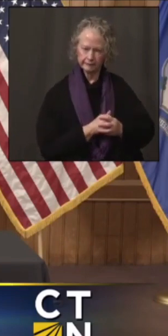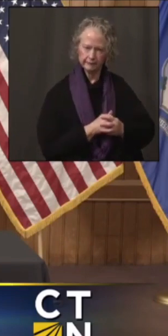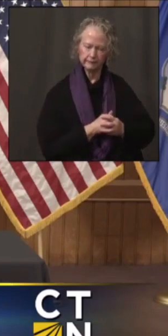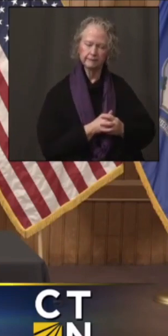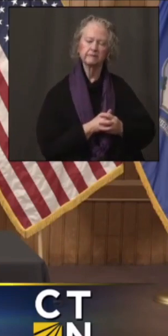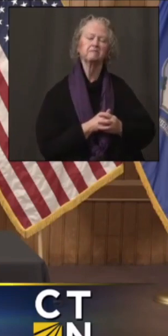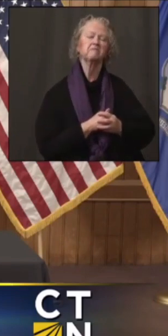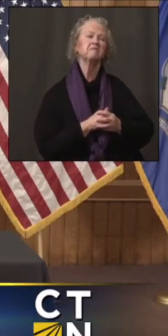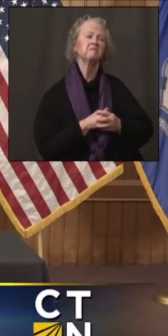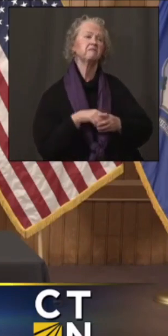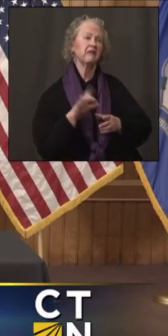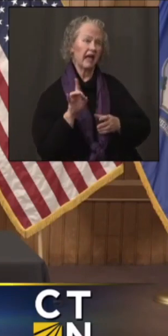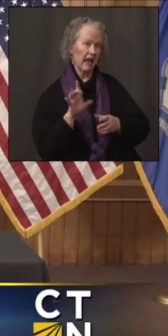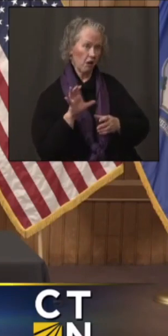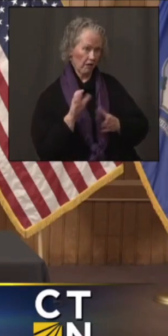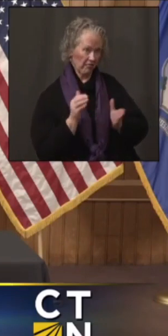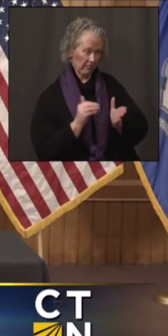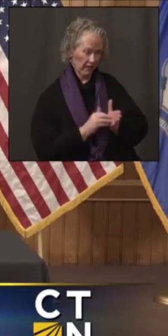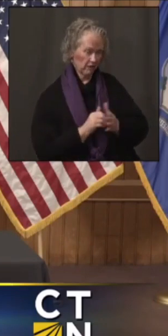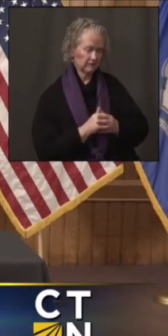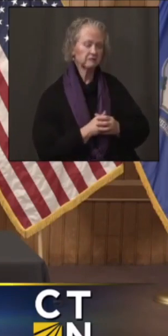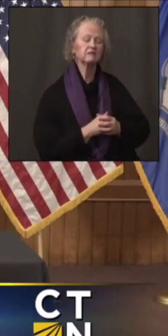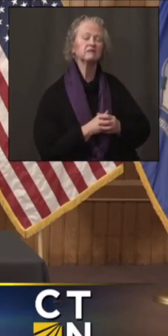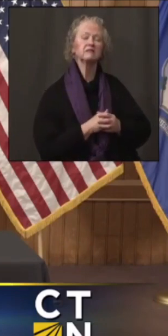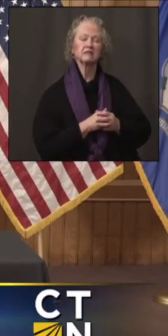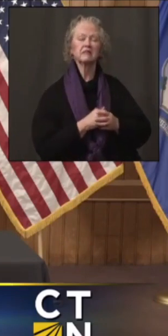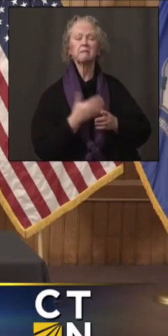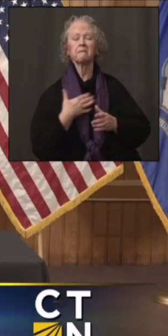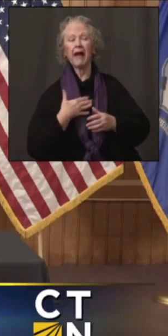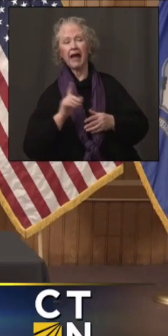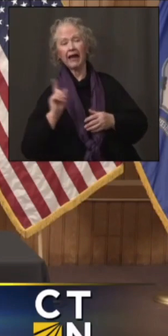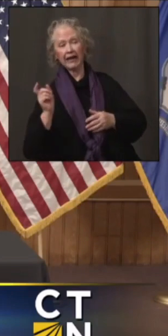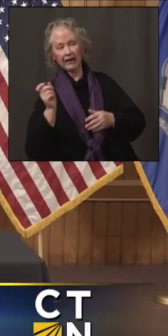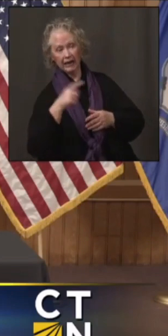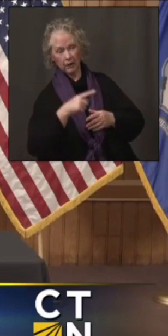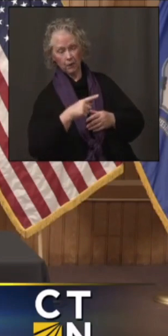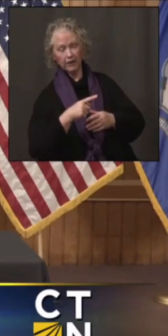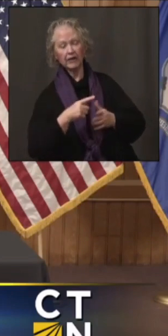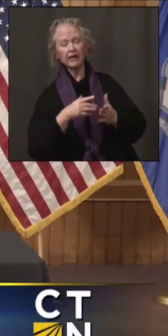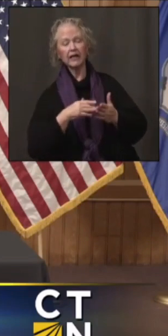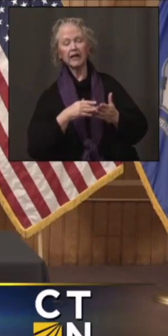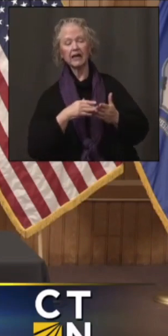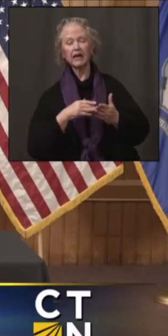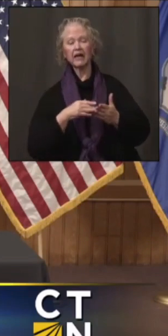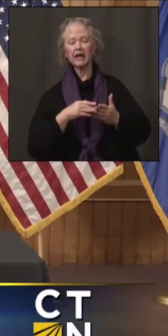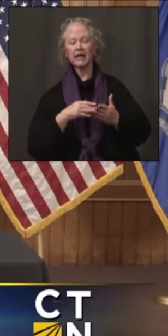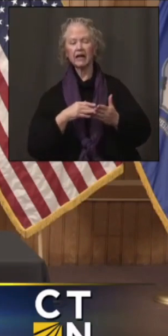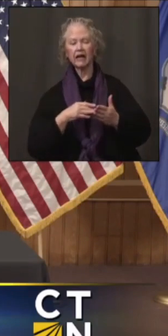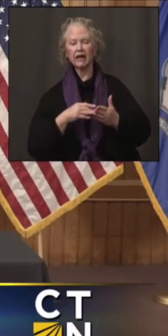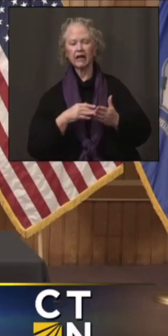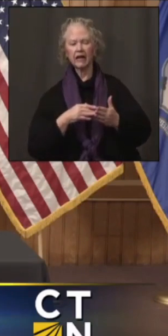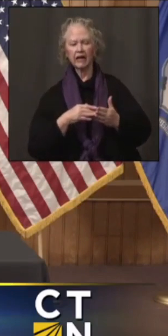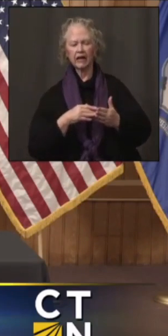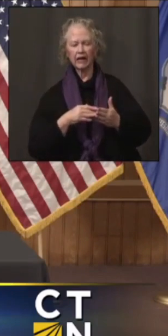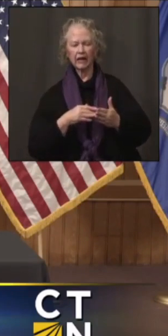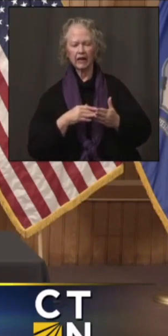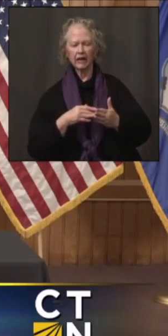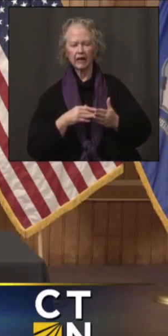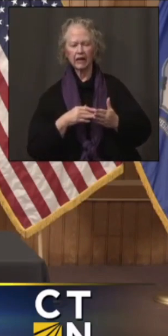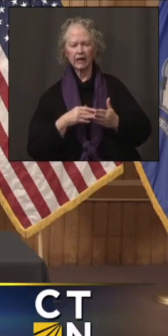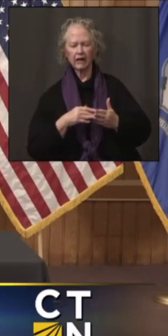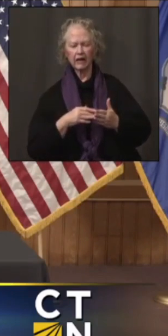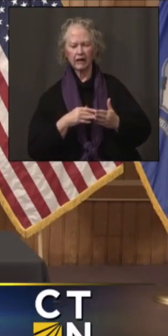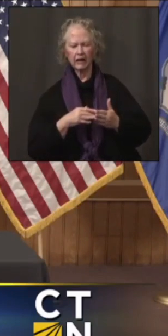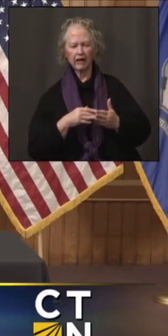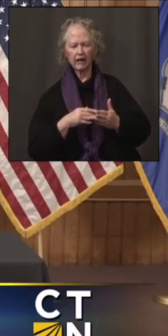Okay, 800,000. The next question that I have, you know, when it comes to the UK strain here, and it's in Connecticut right now,